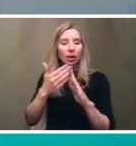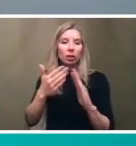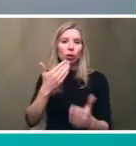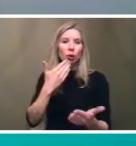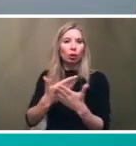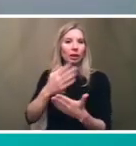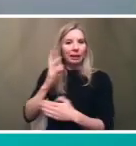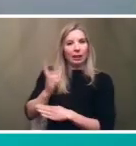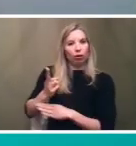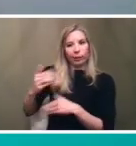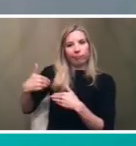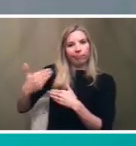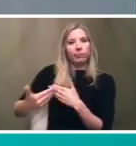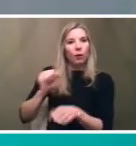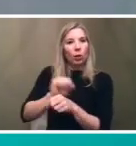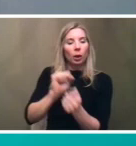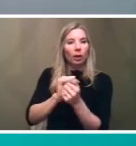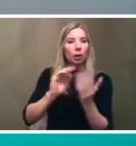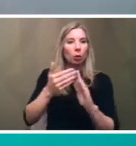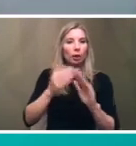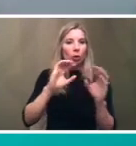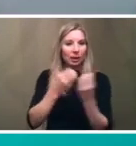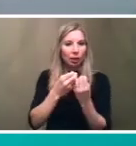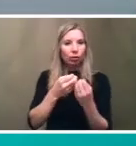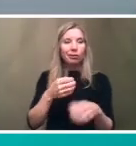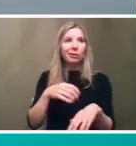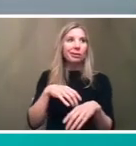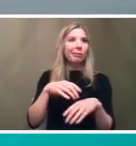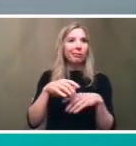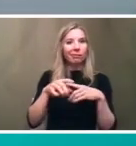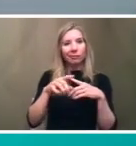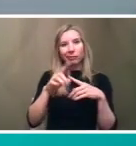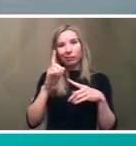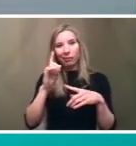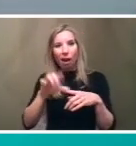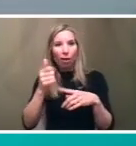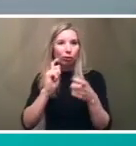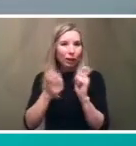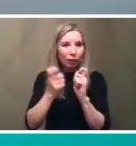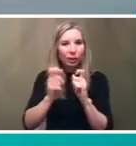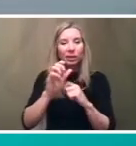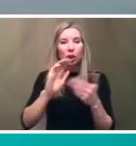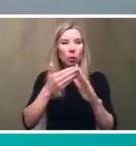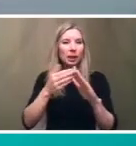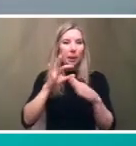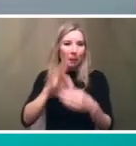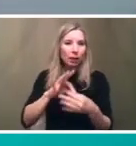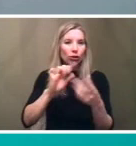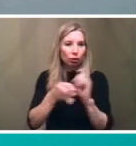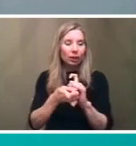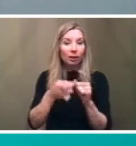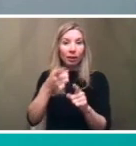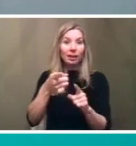to um communicate service changes and other modifications so um you know this is obviously a